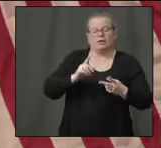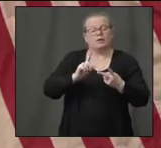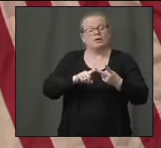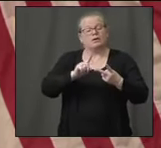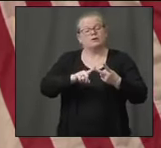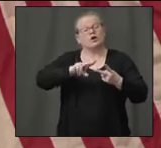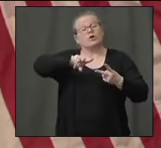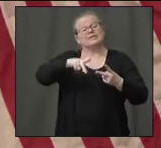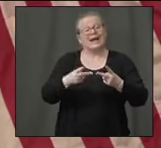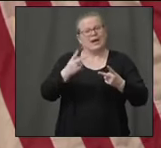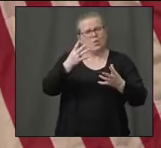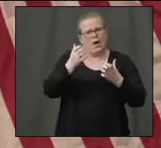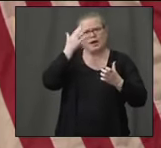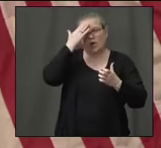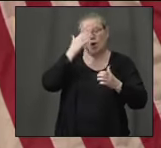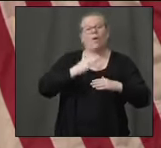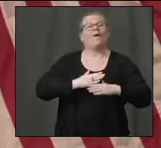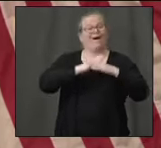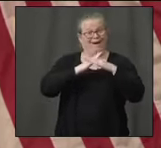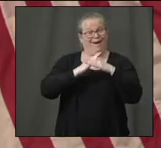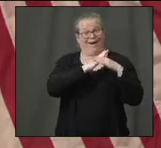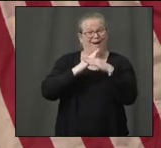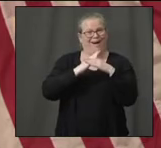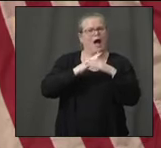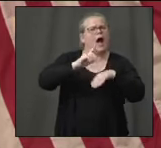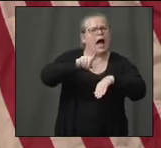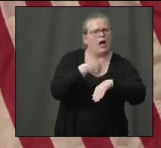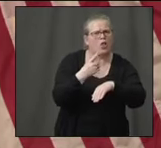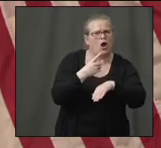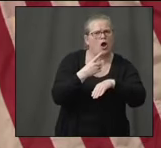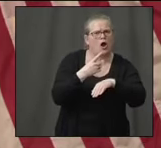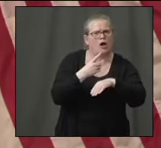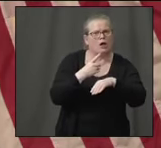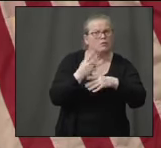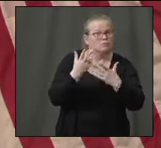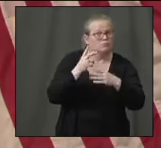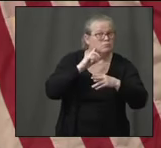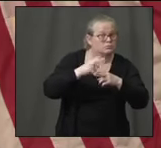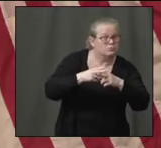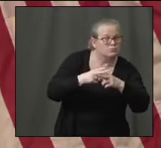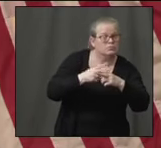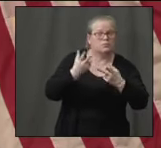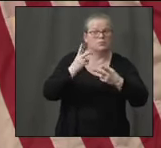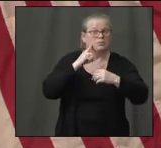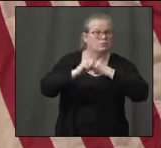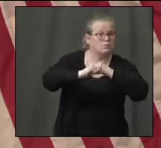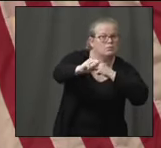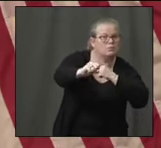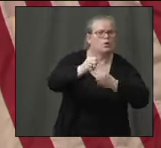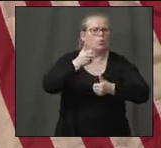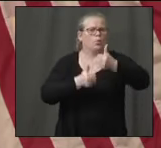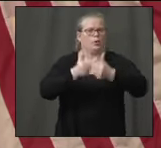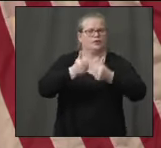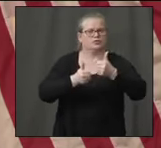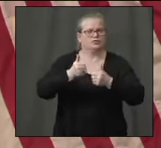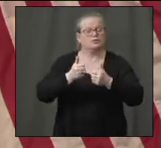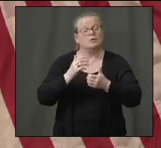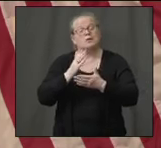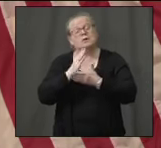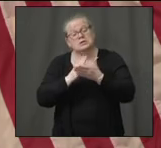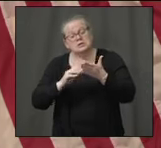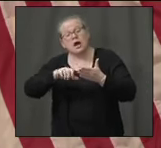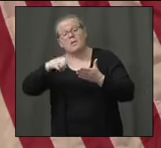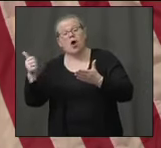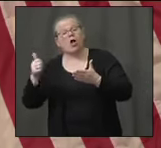how long. So what we have indicated, the least immunity that has been seen in other viruses is somewhere in the neighborhood of about